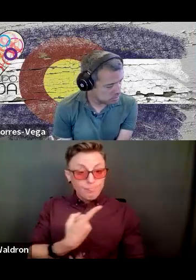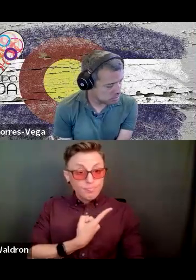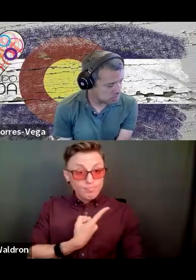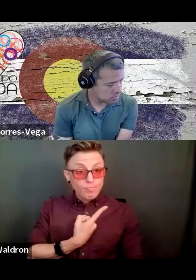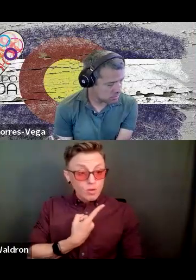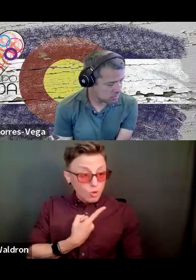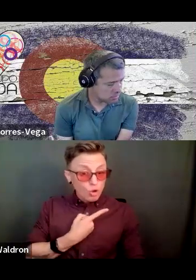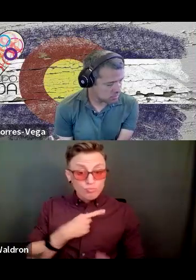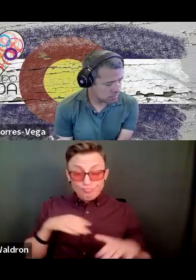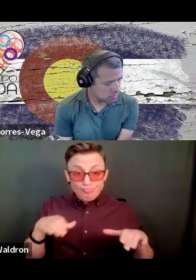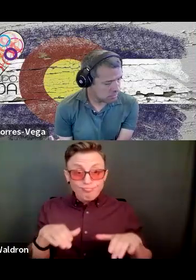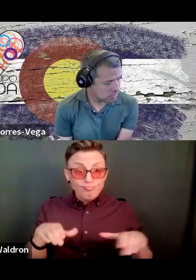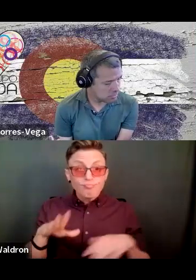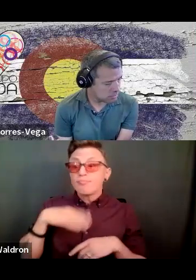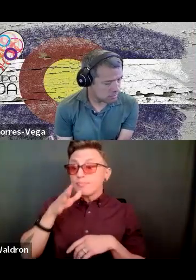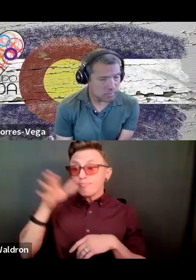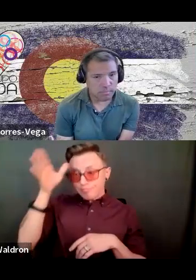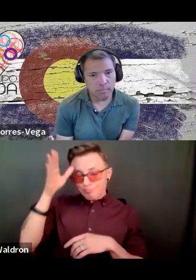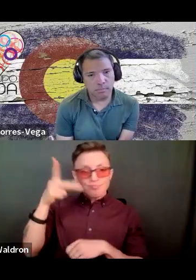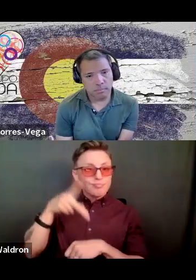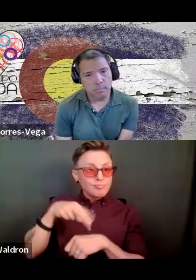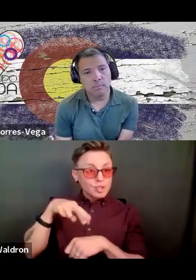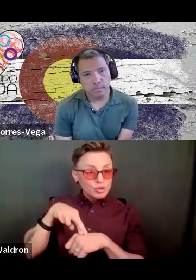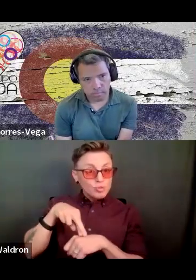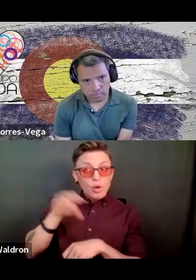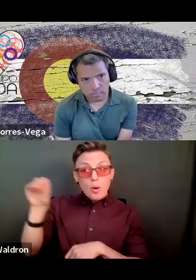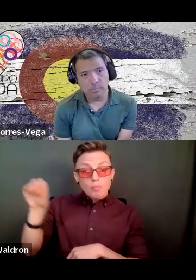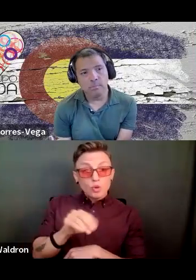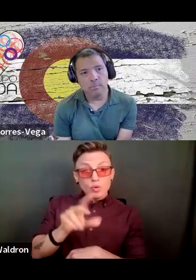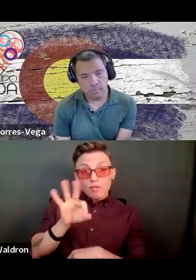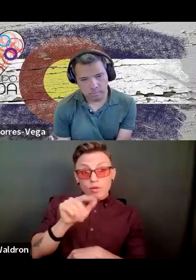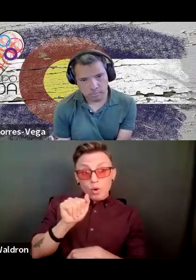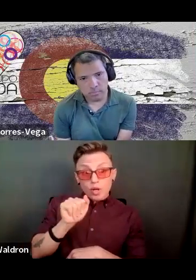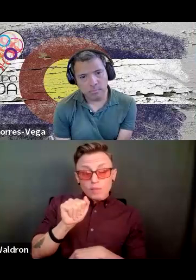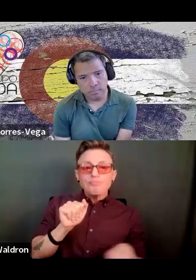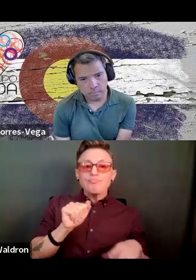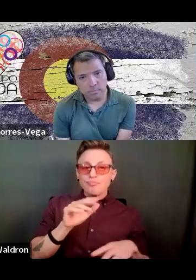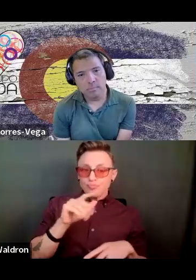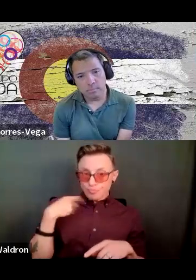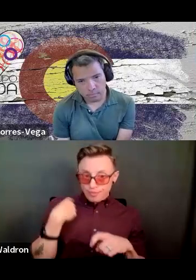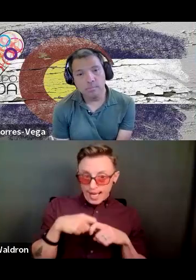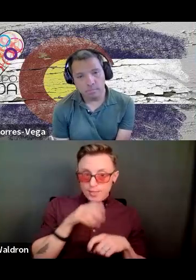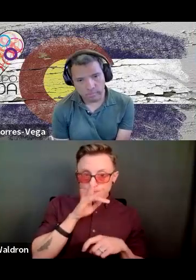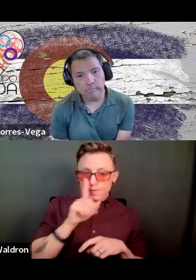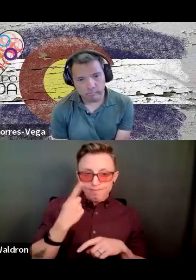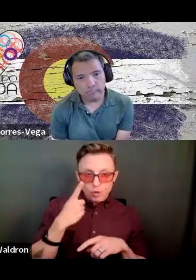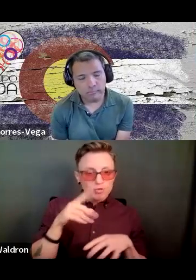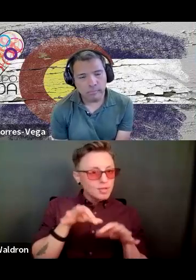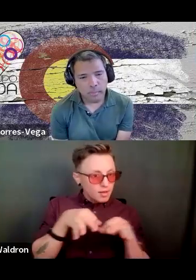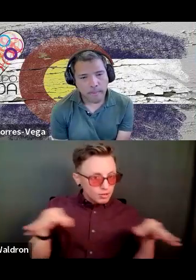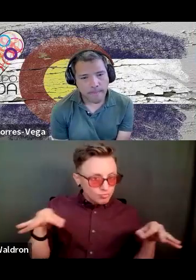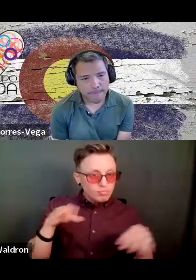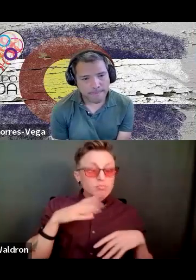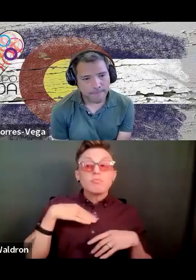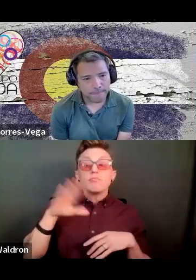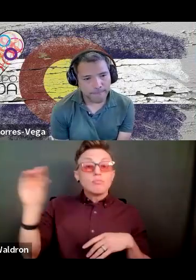Um, so when my parents from Puerto Rico moved to Florida, so Spanish is my first language. And so when we moved